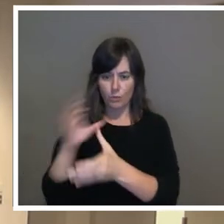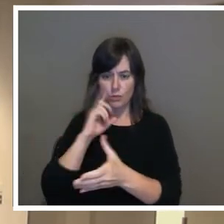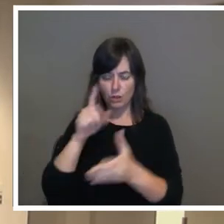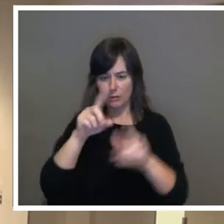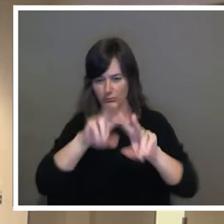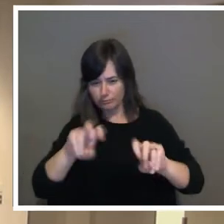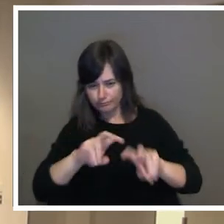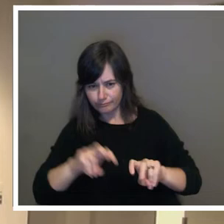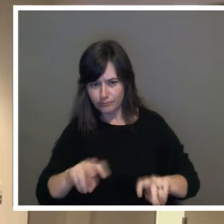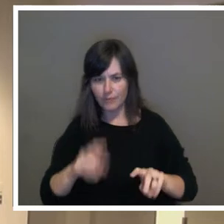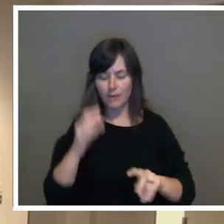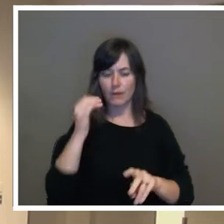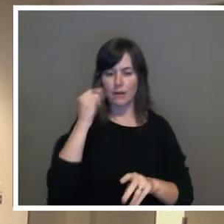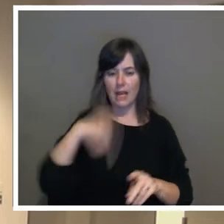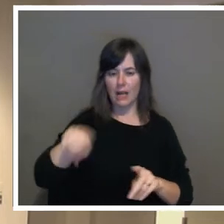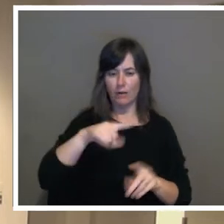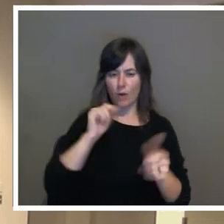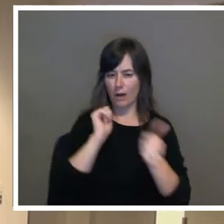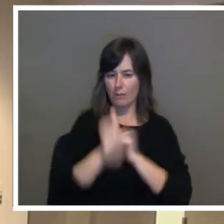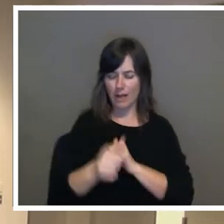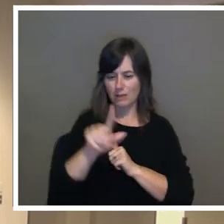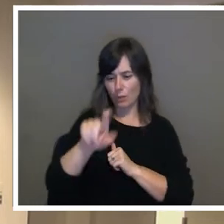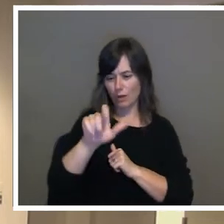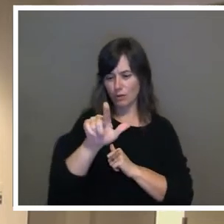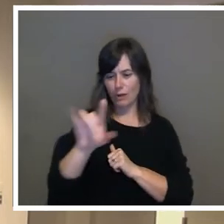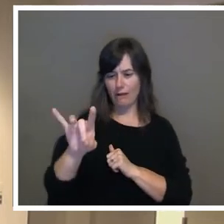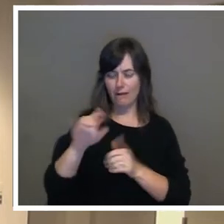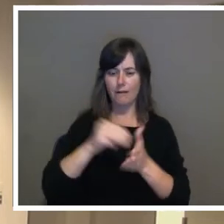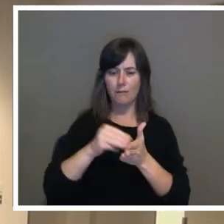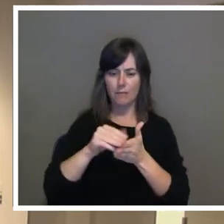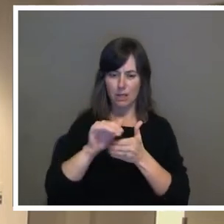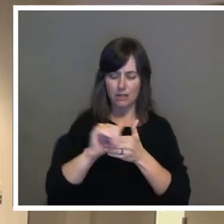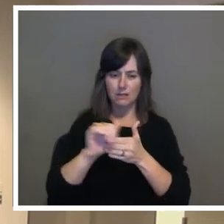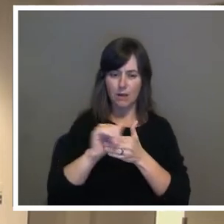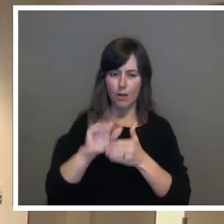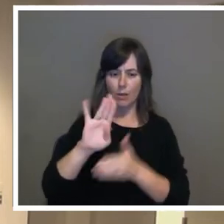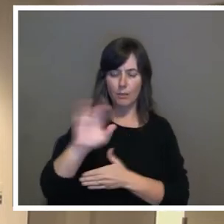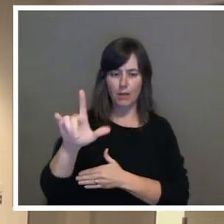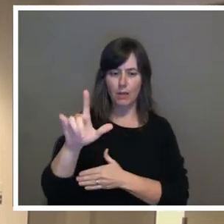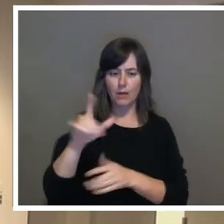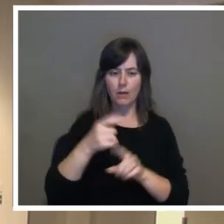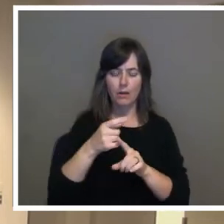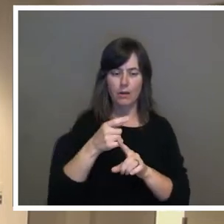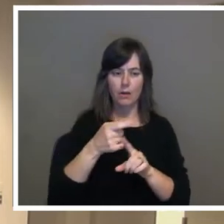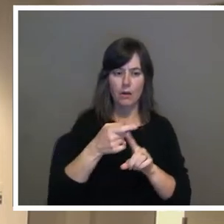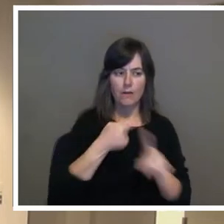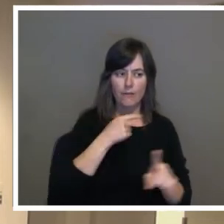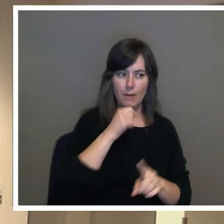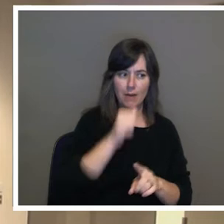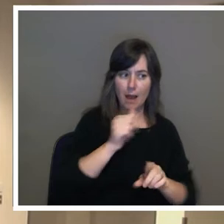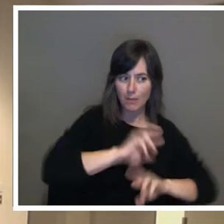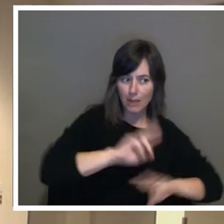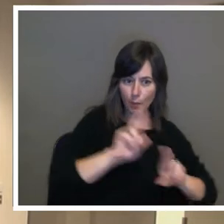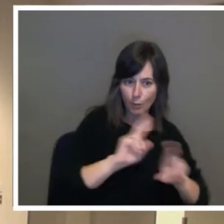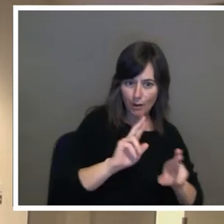128 million dollar bill from to the consumer from not from not being prepared for